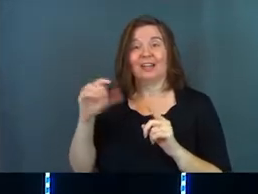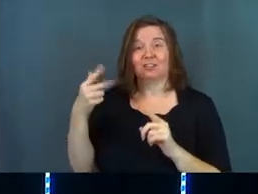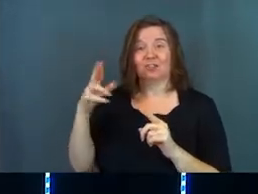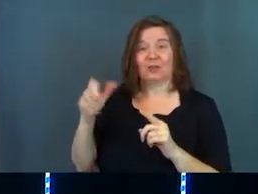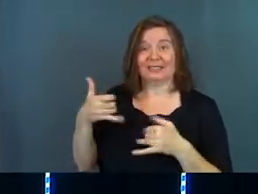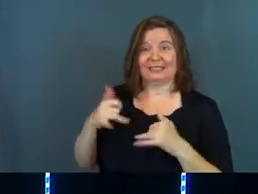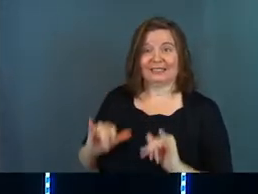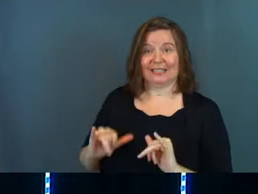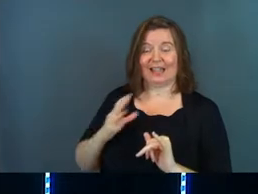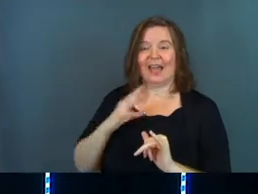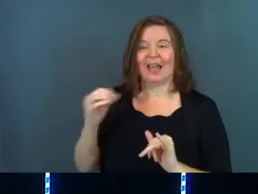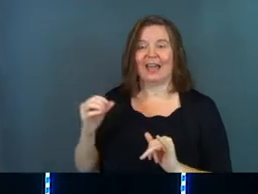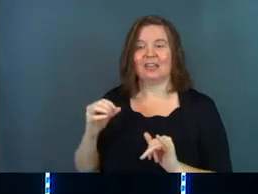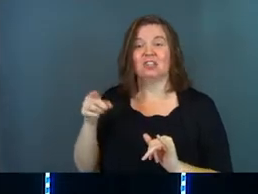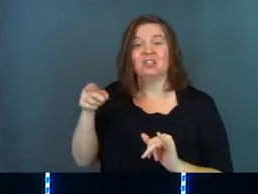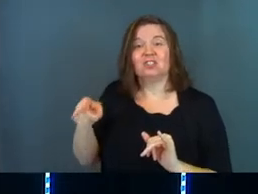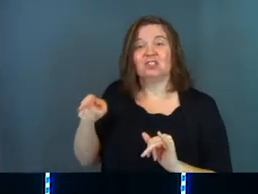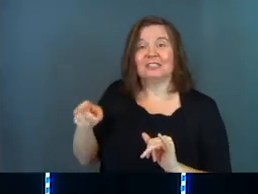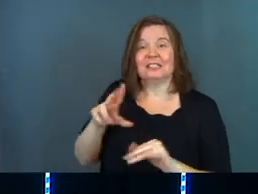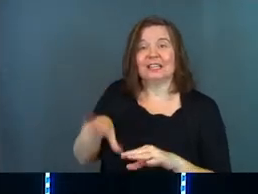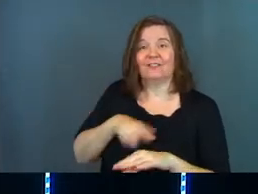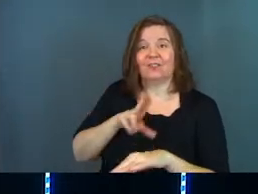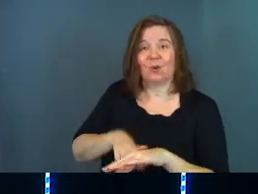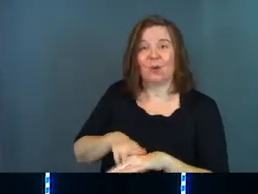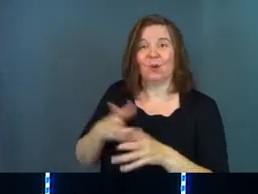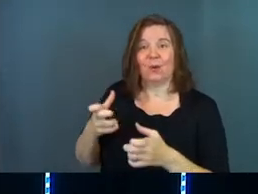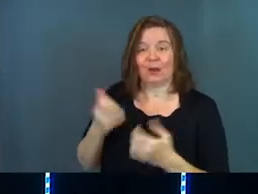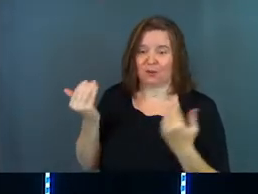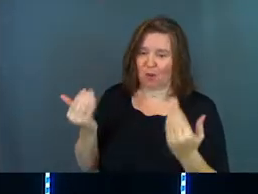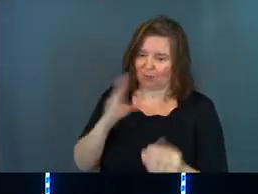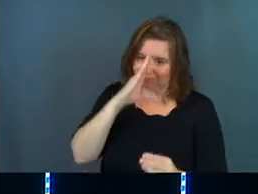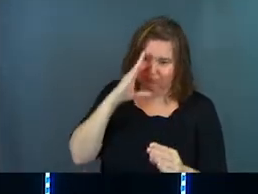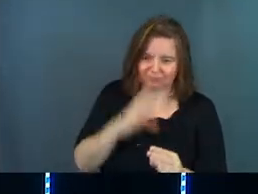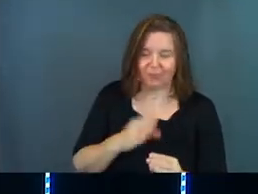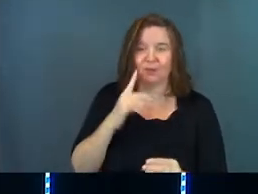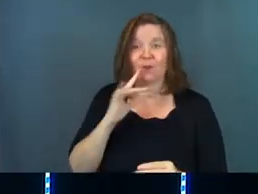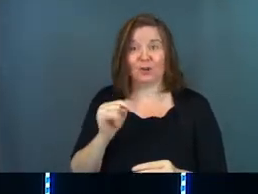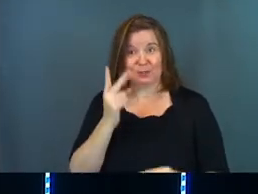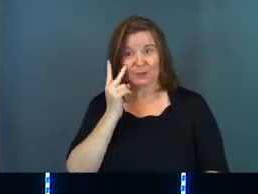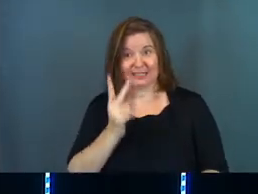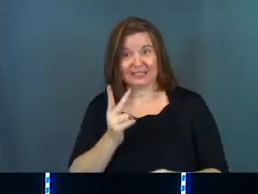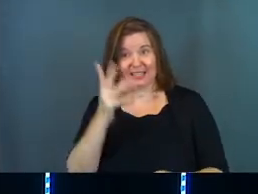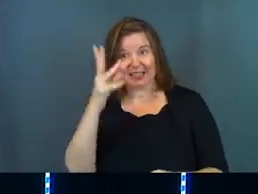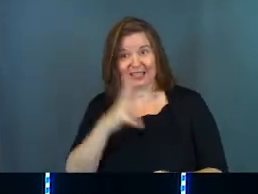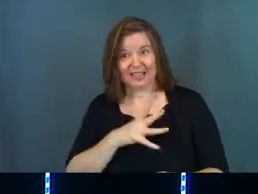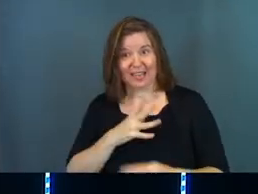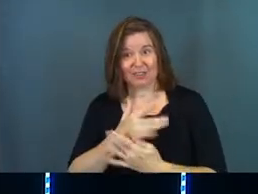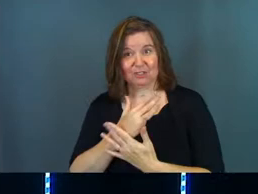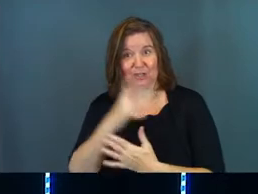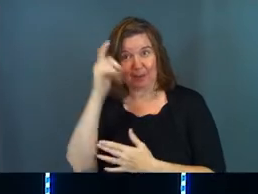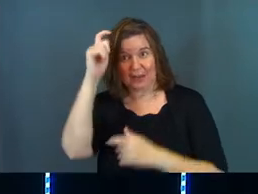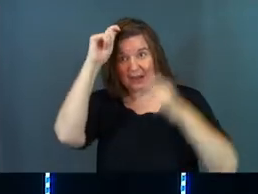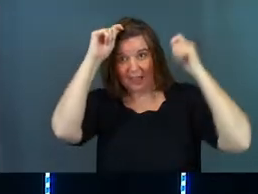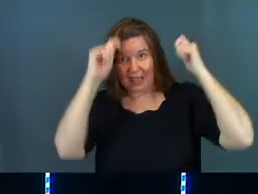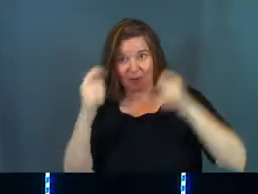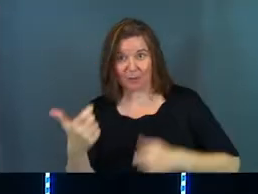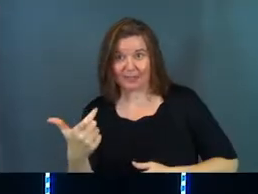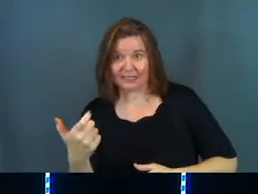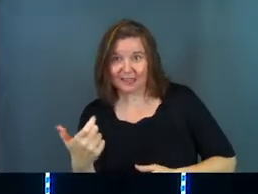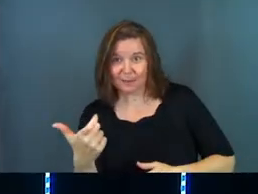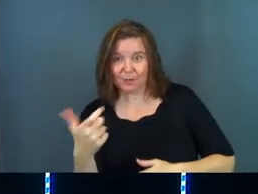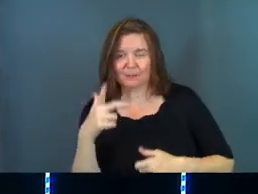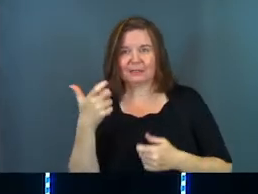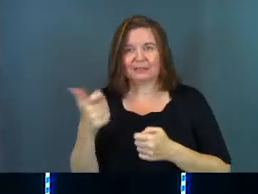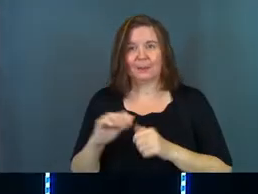Gracie still. And she of course wanted to go right for it. And do you see the guy in the German hat, like with the timer? Cause they're